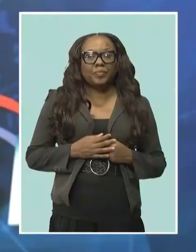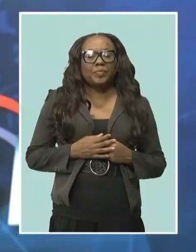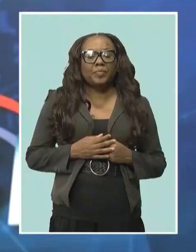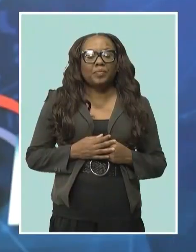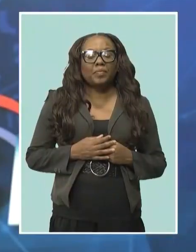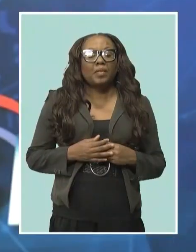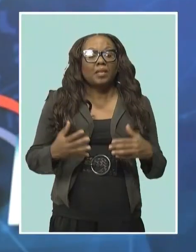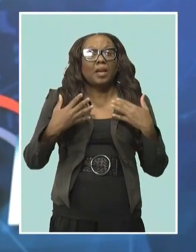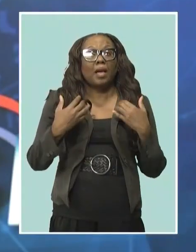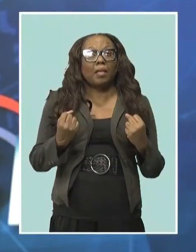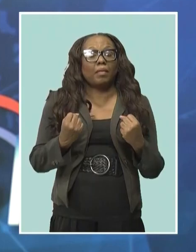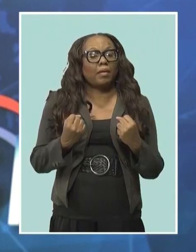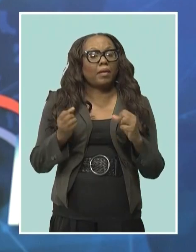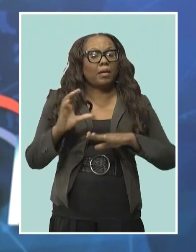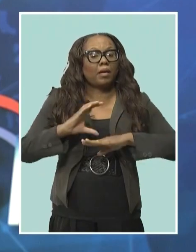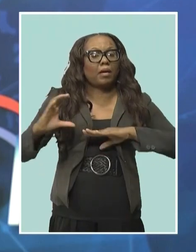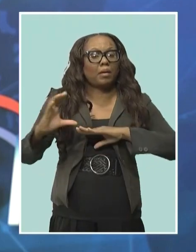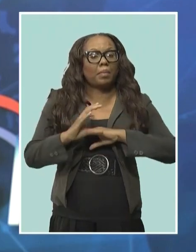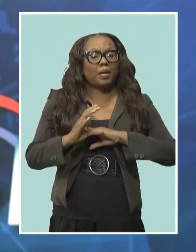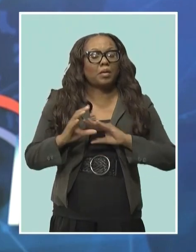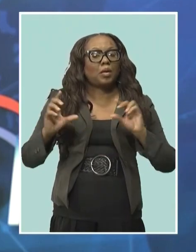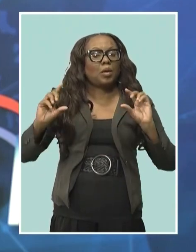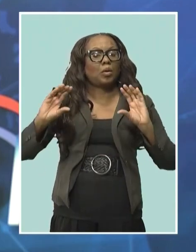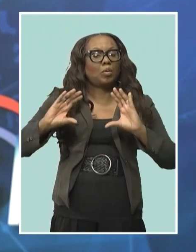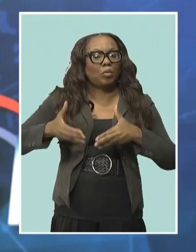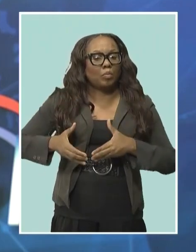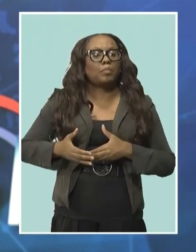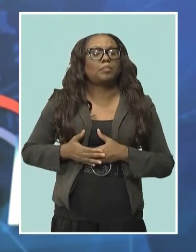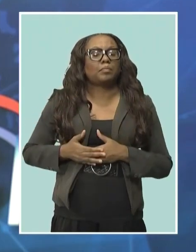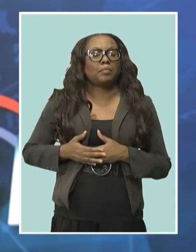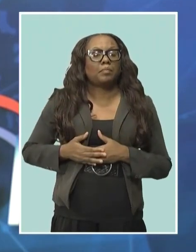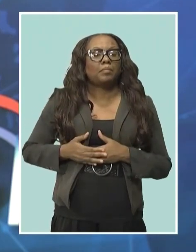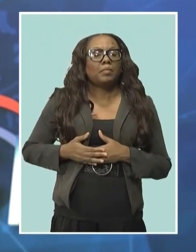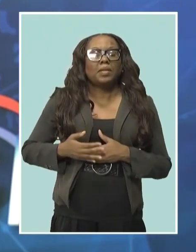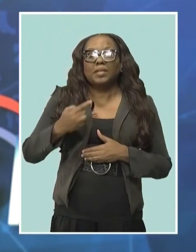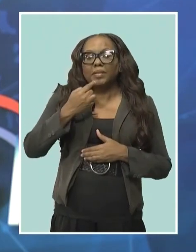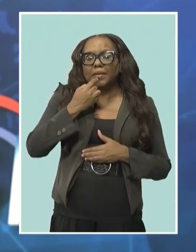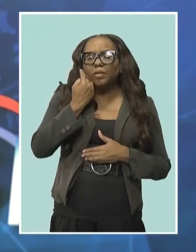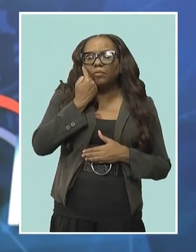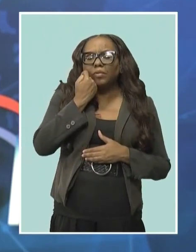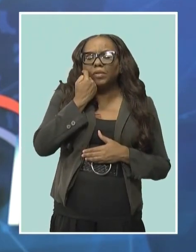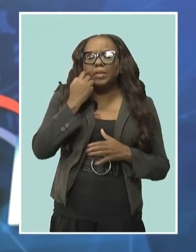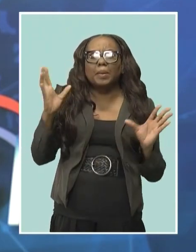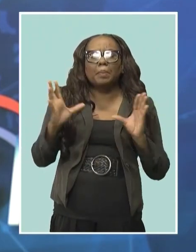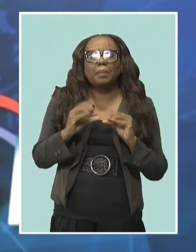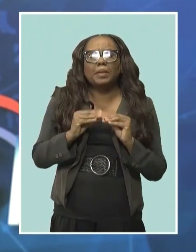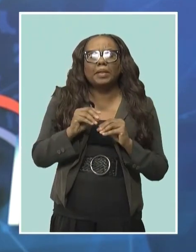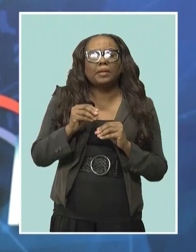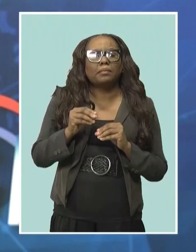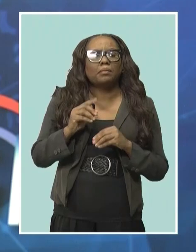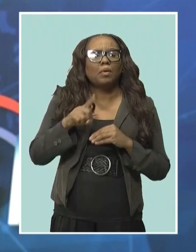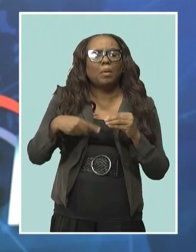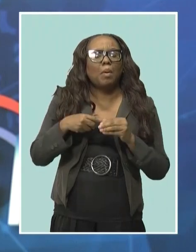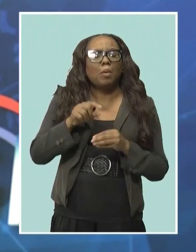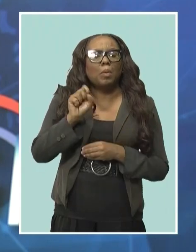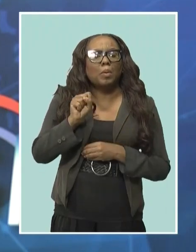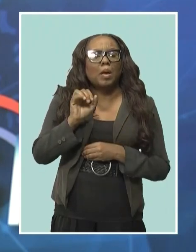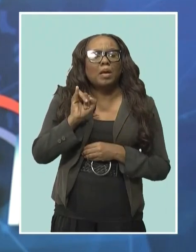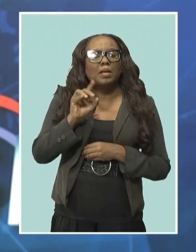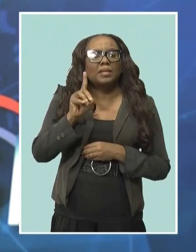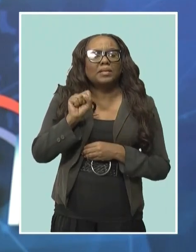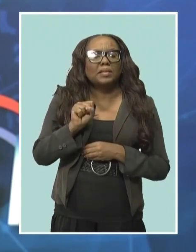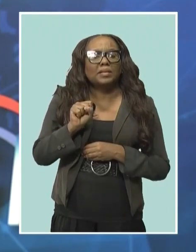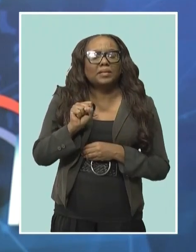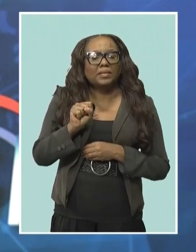The Healthy Caribbean Coalition sees the recently concluded SIDS ministerial conference on NCDs and mental health as